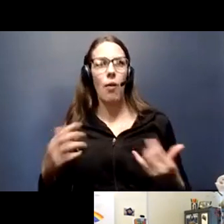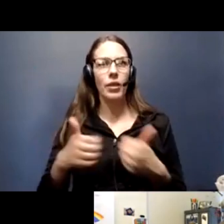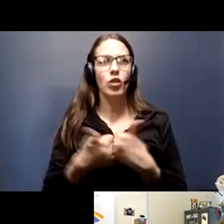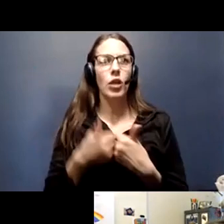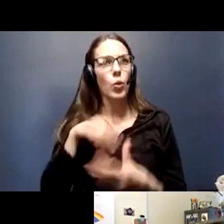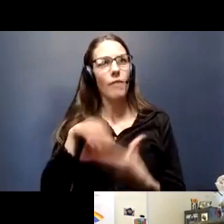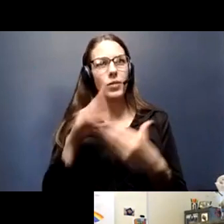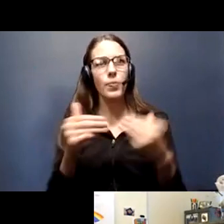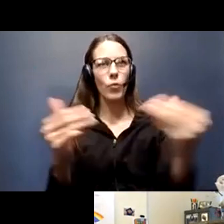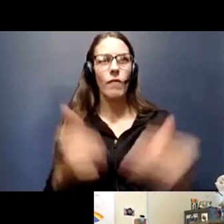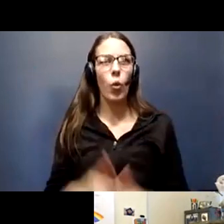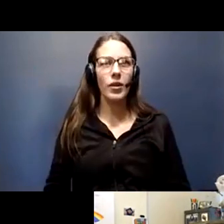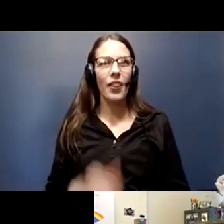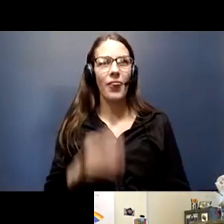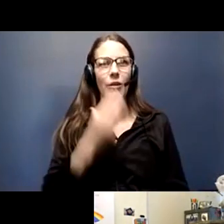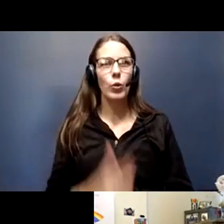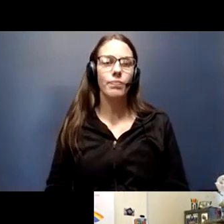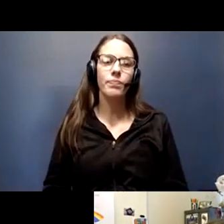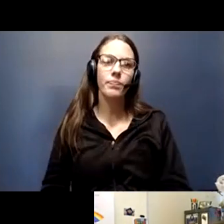we face moving forward, so thank you.